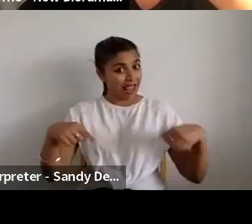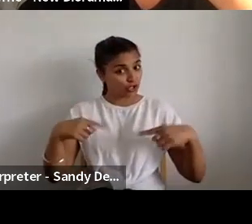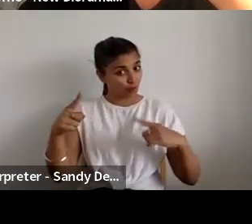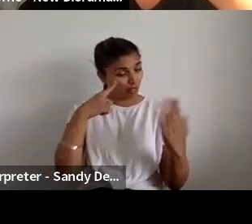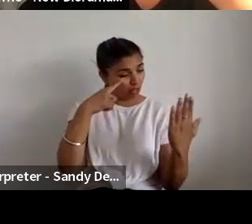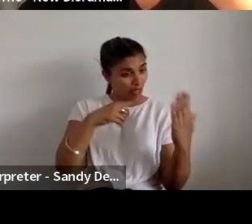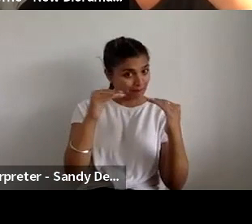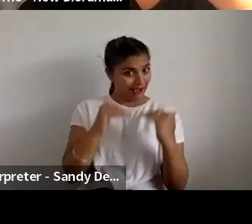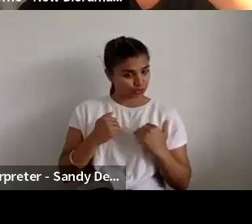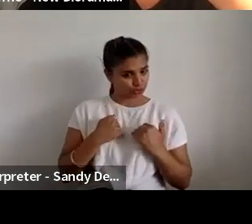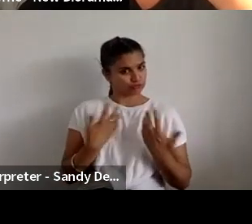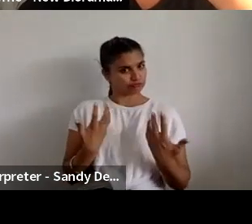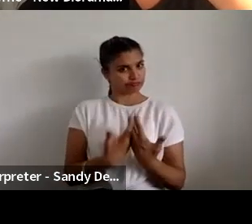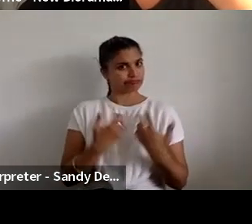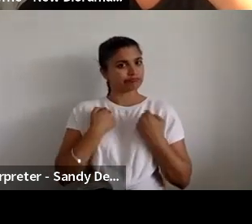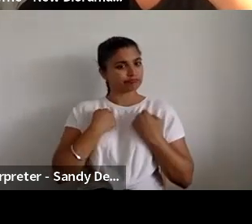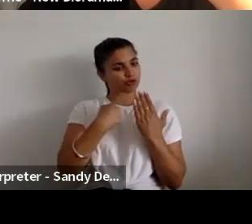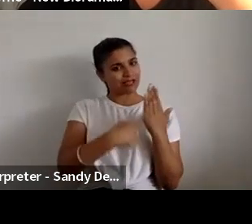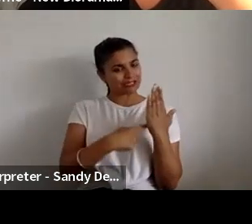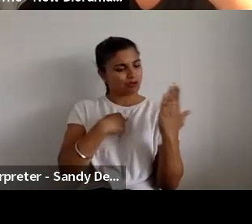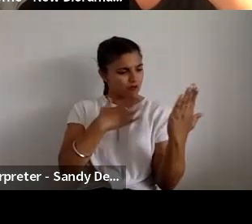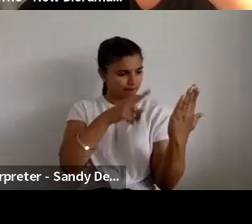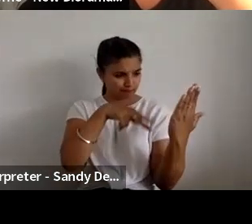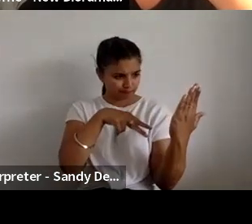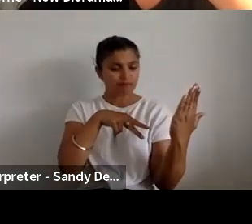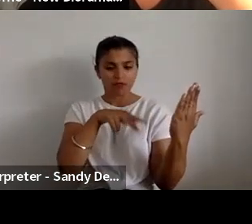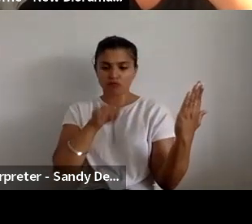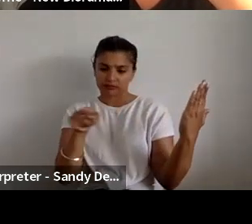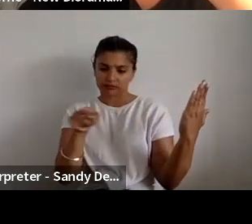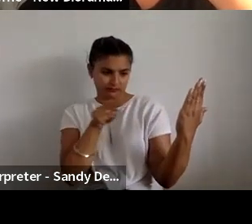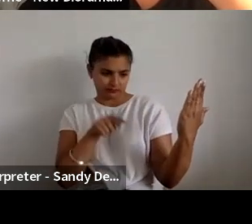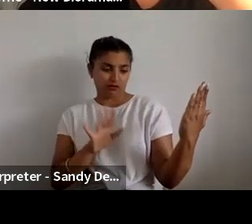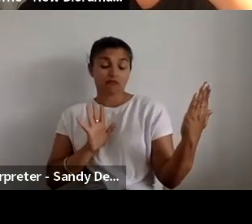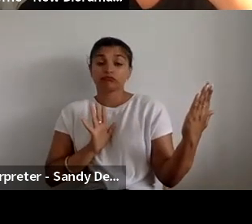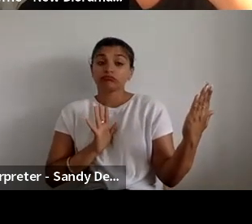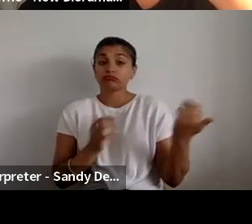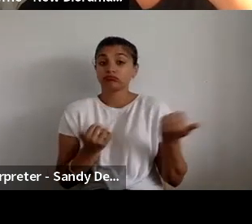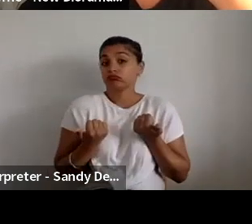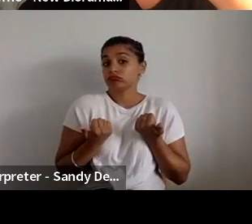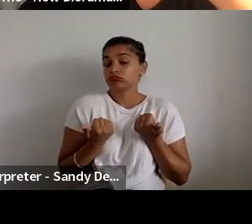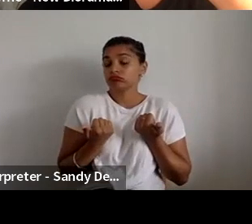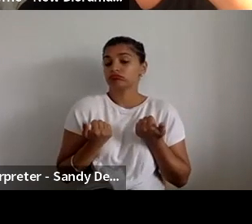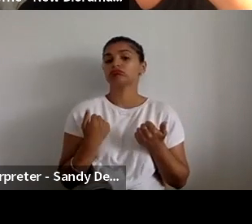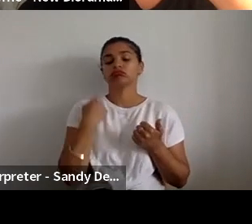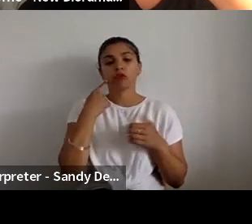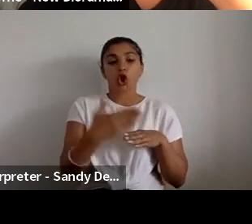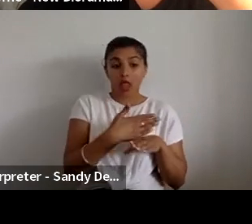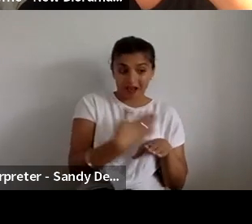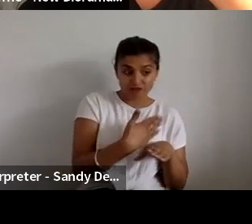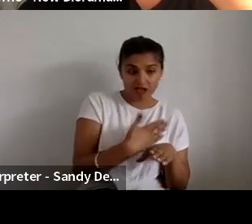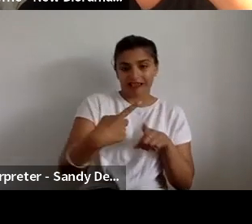just to double check that they did meet the criteria that would set in terms of kind of being early career etc and based in England.